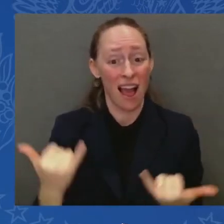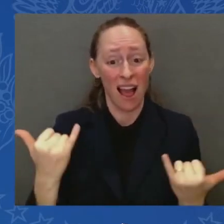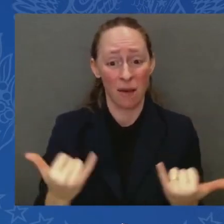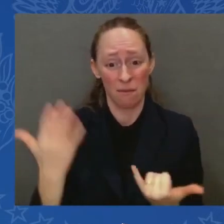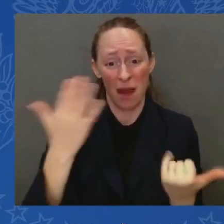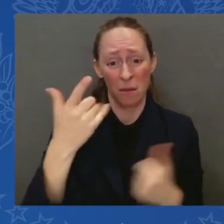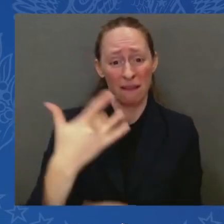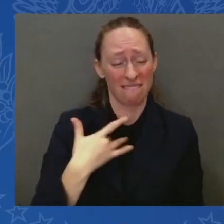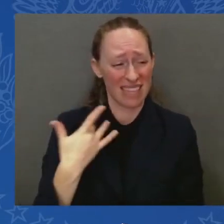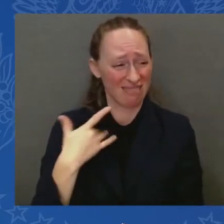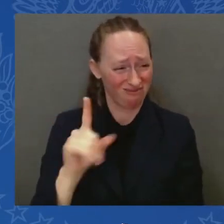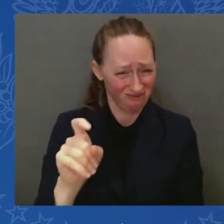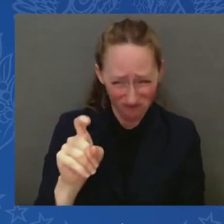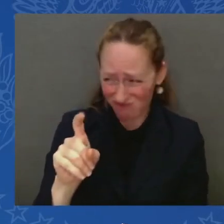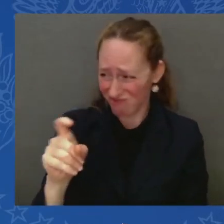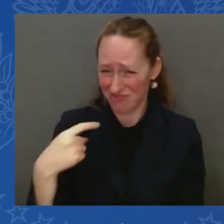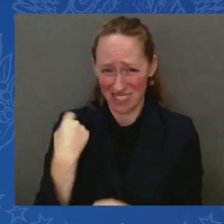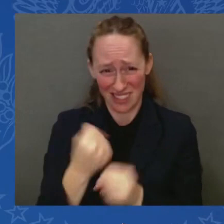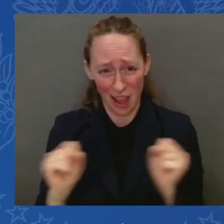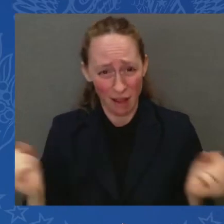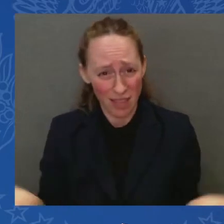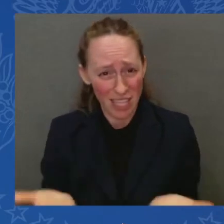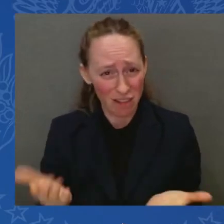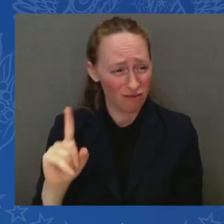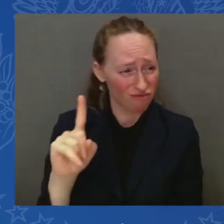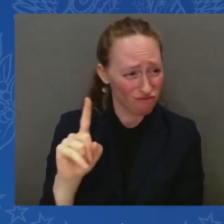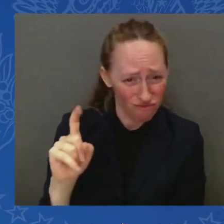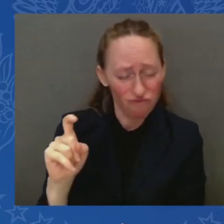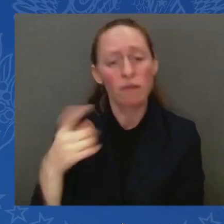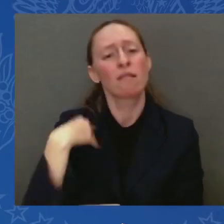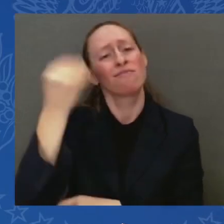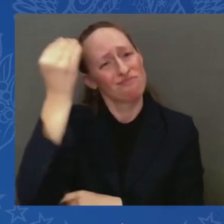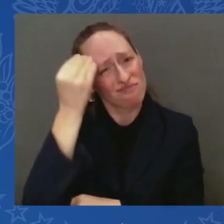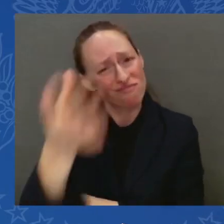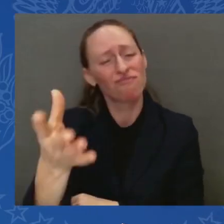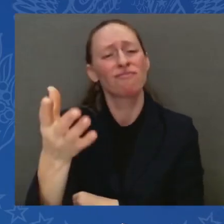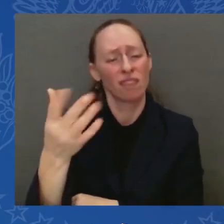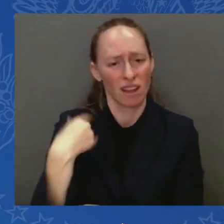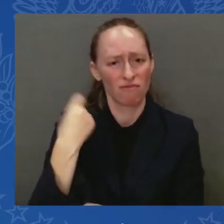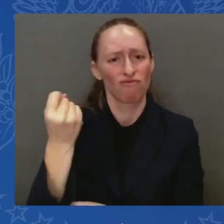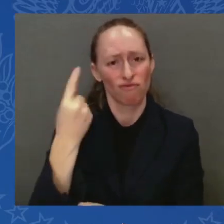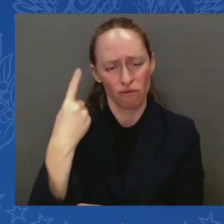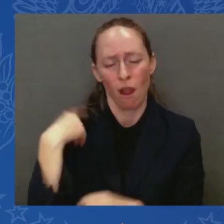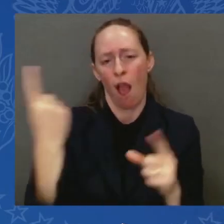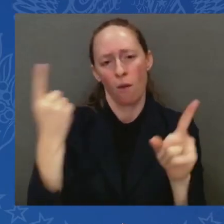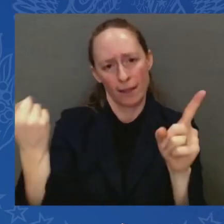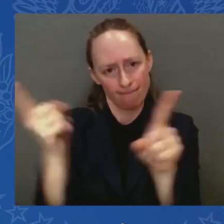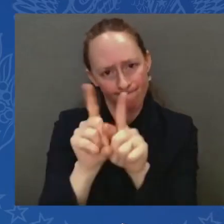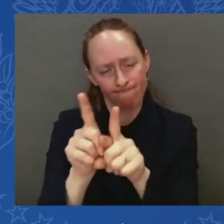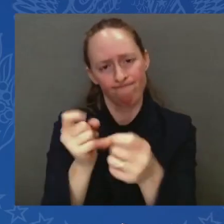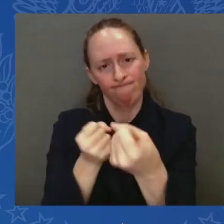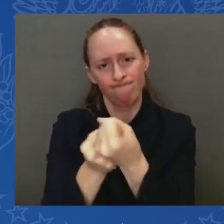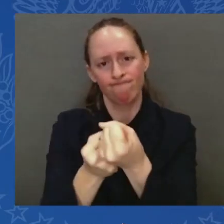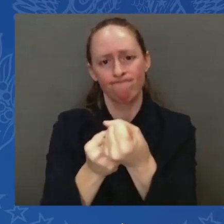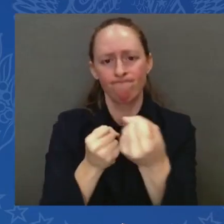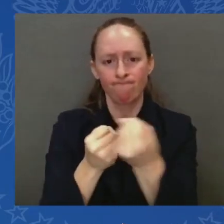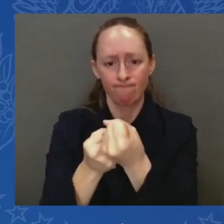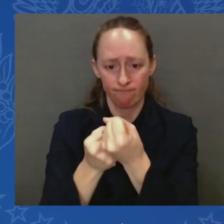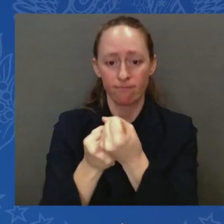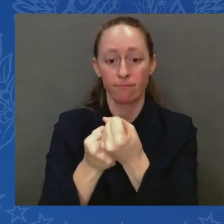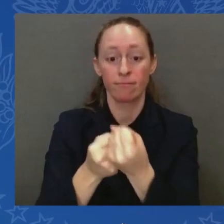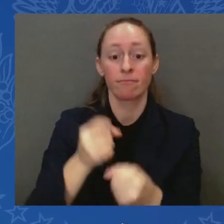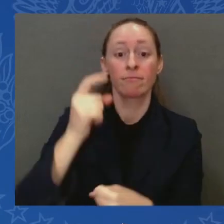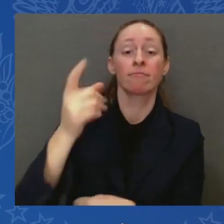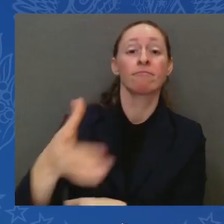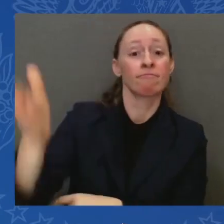Seventy-five years ago, just 11 minutes after its founding, President Harry S. Truman and the United